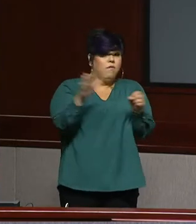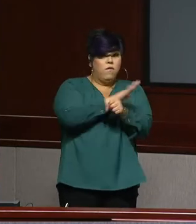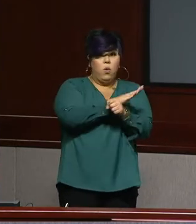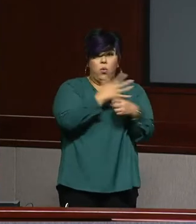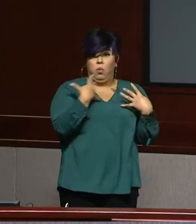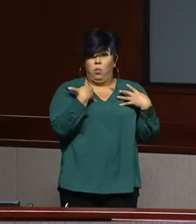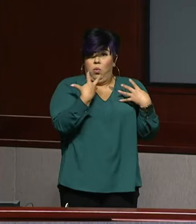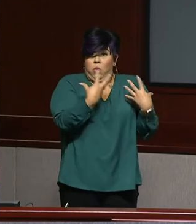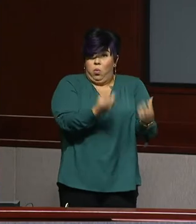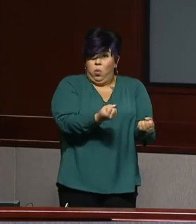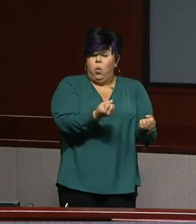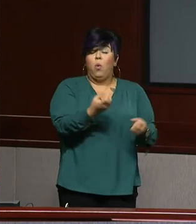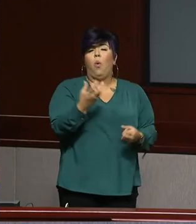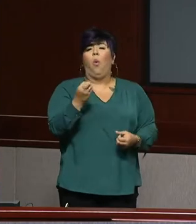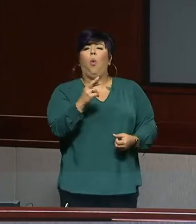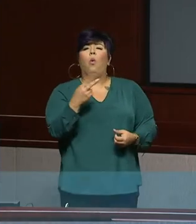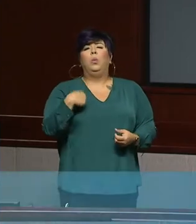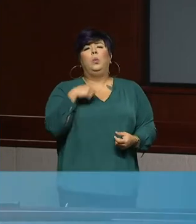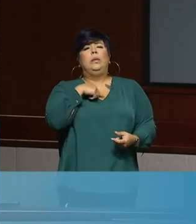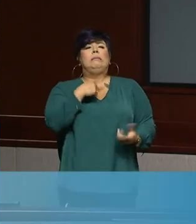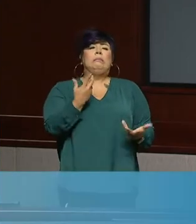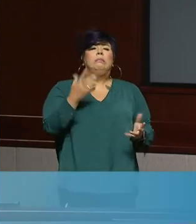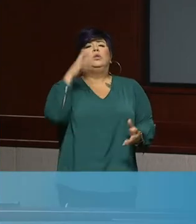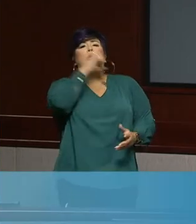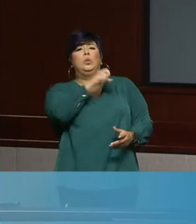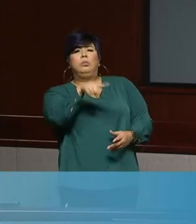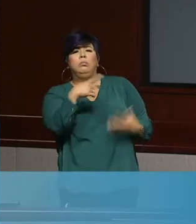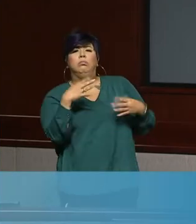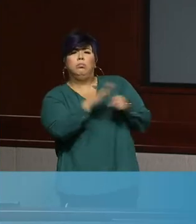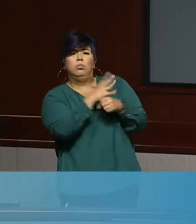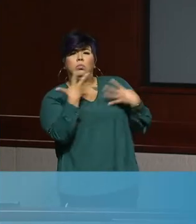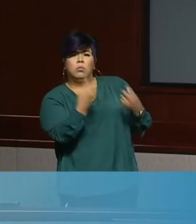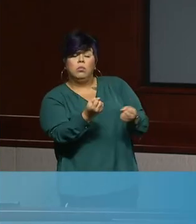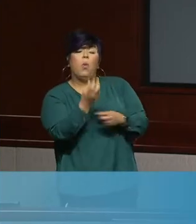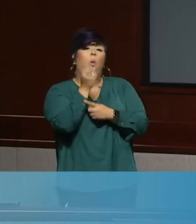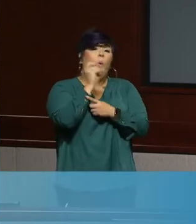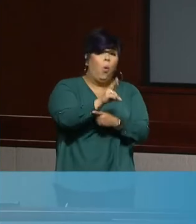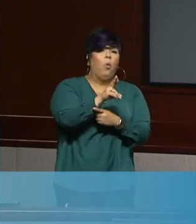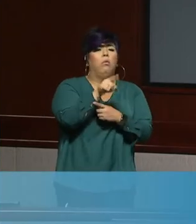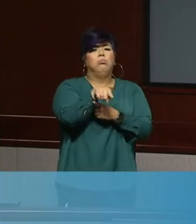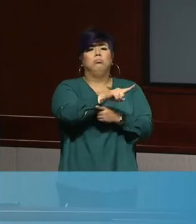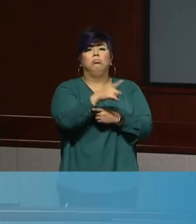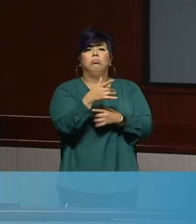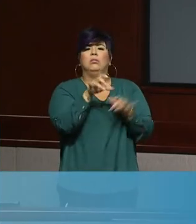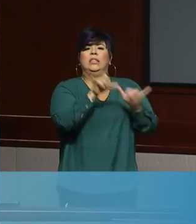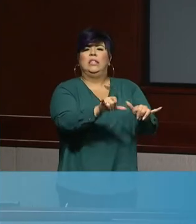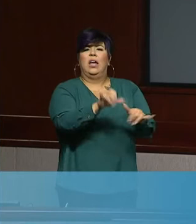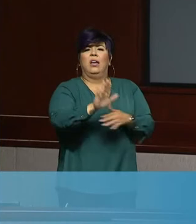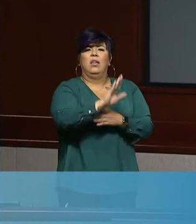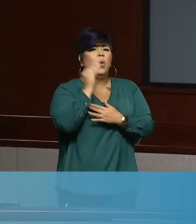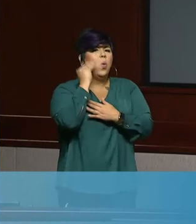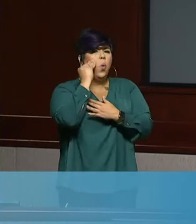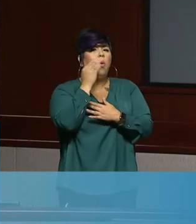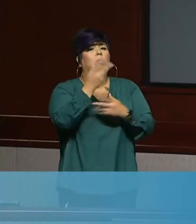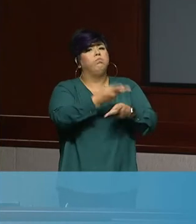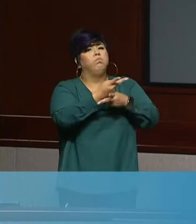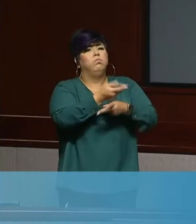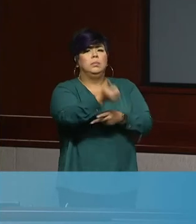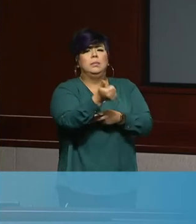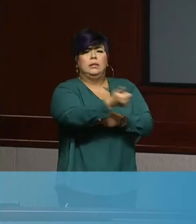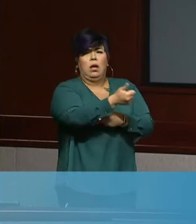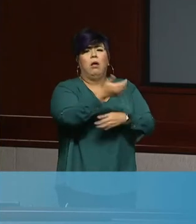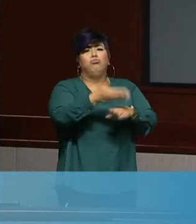presumed recovered, or are isolated in recovering at home treating their symptoms on their own. This